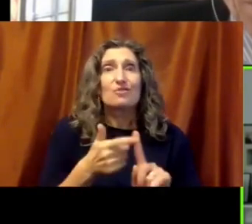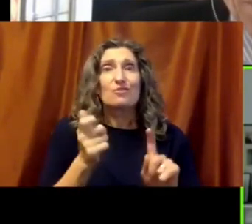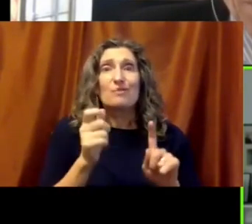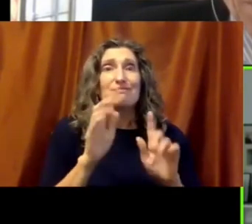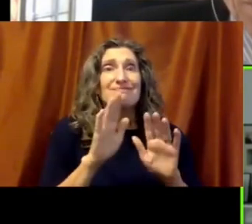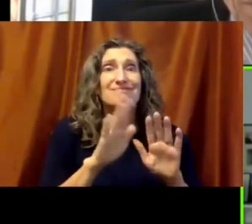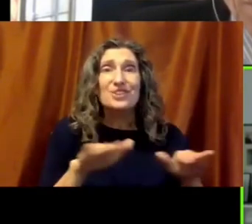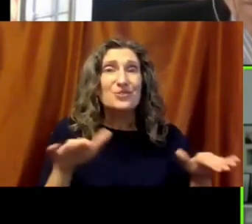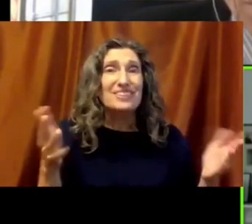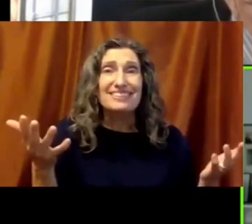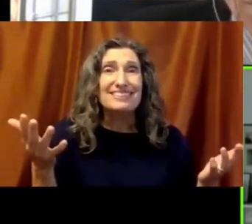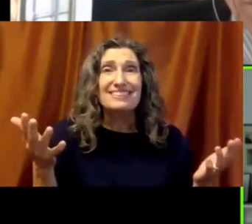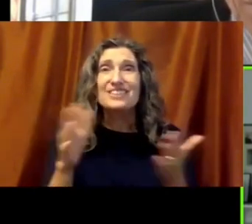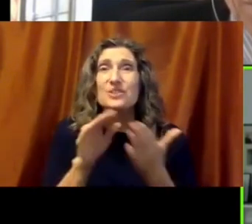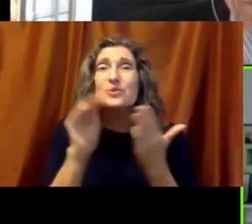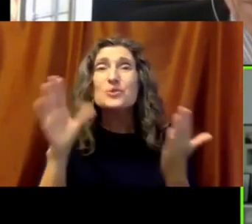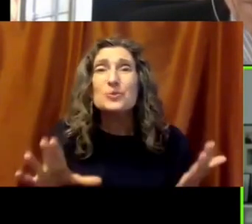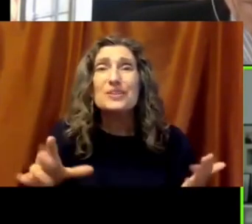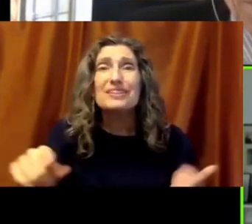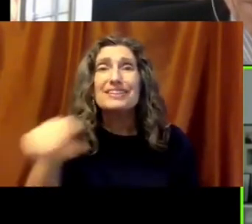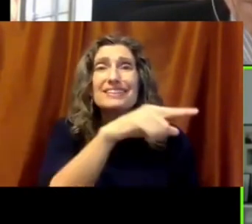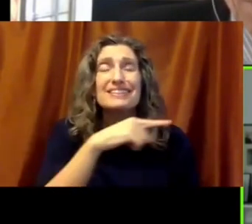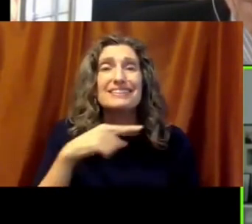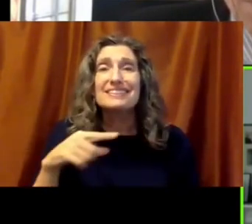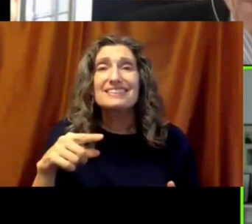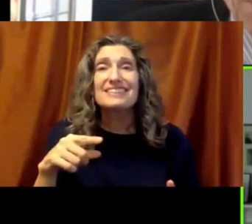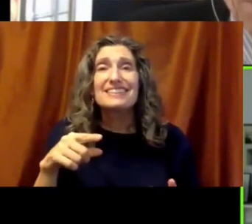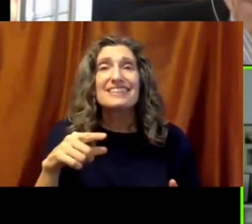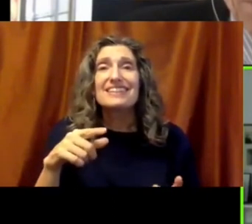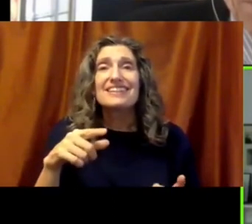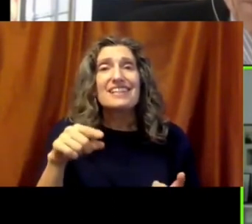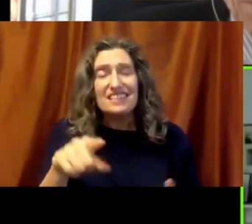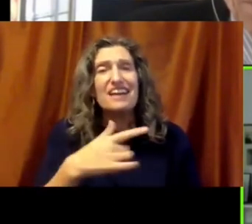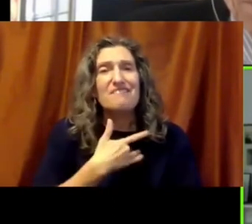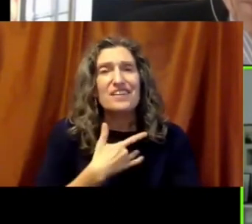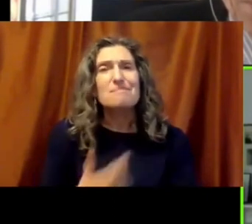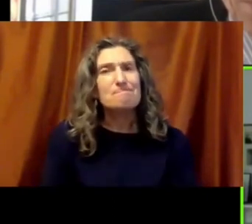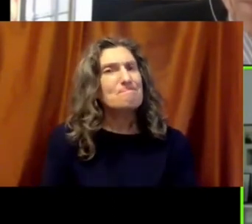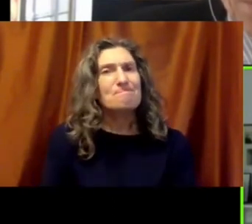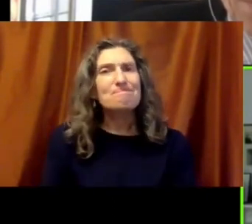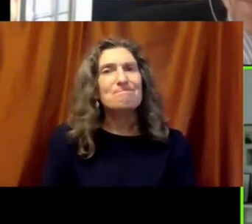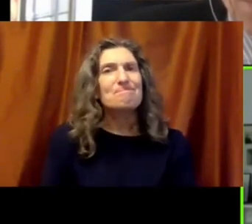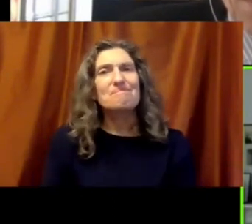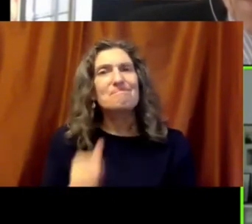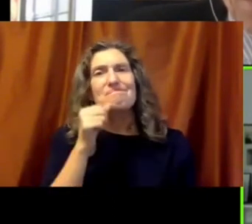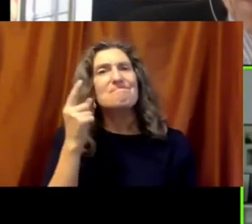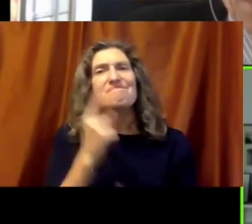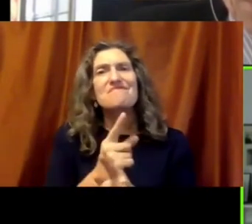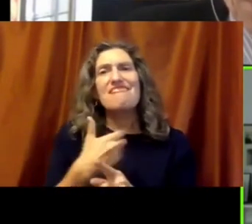children, students, taking on what they saw as an injustice